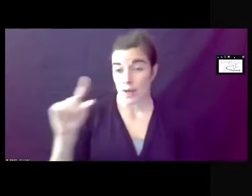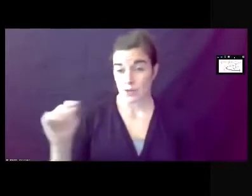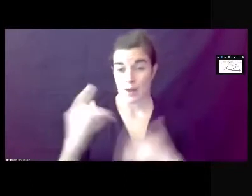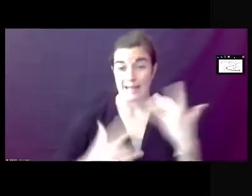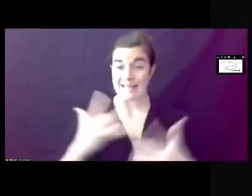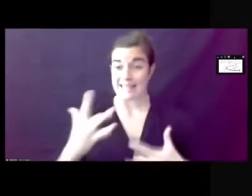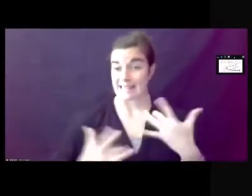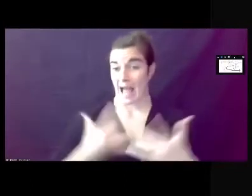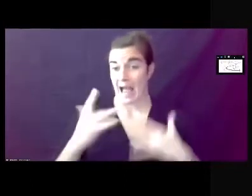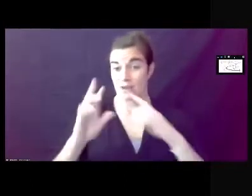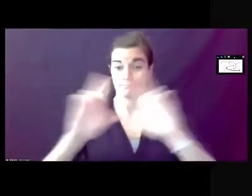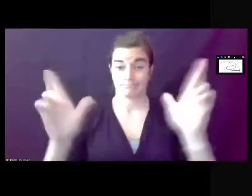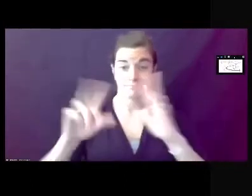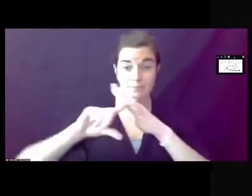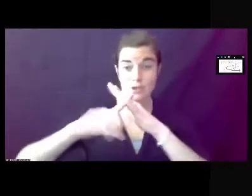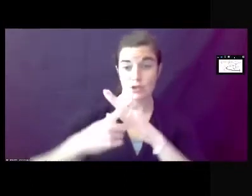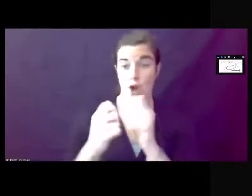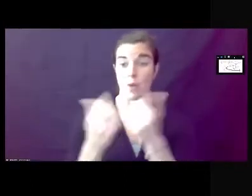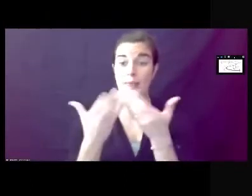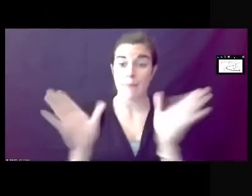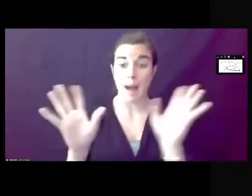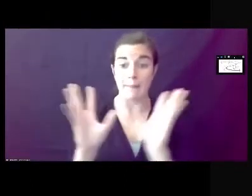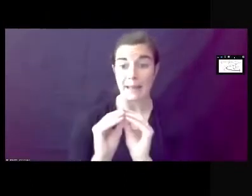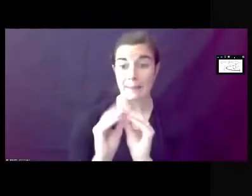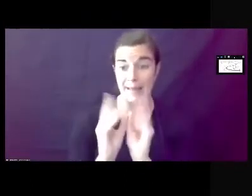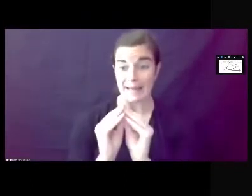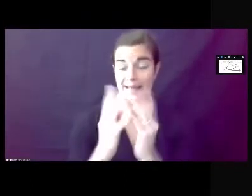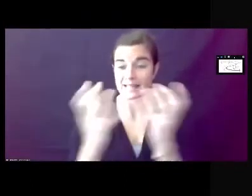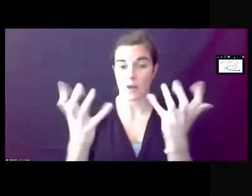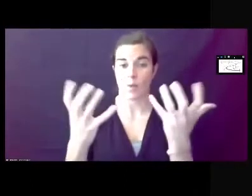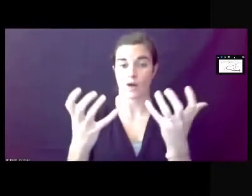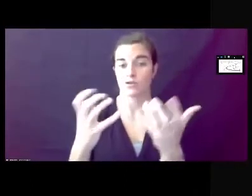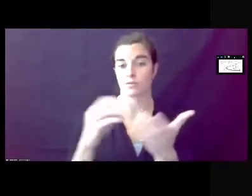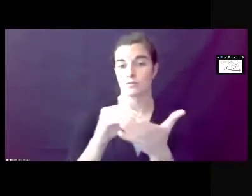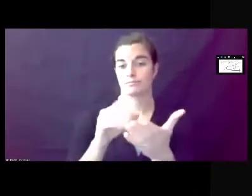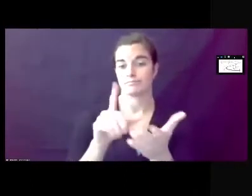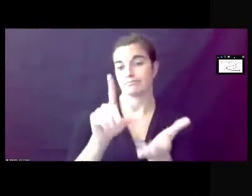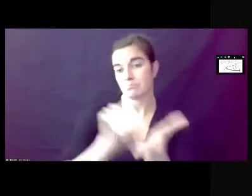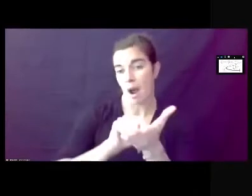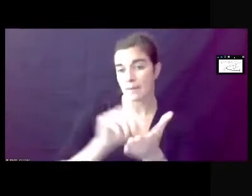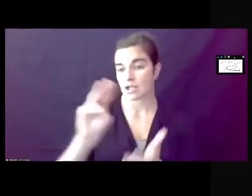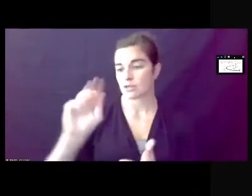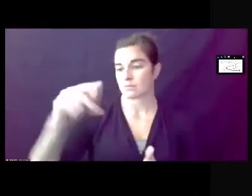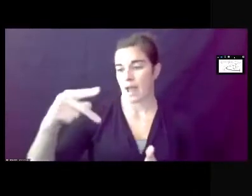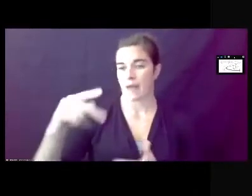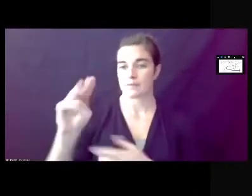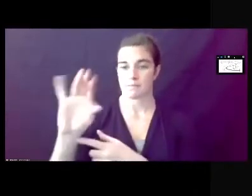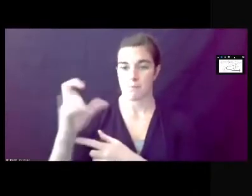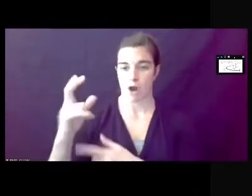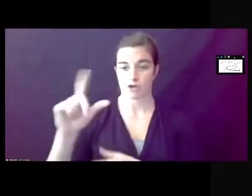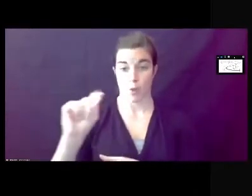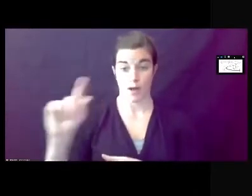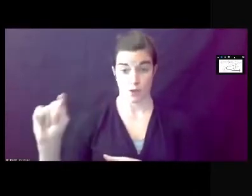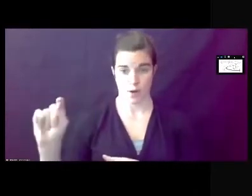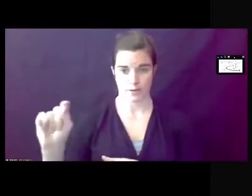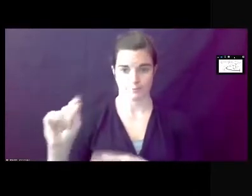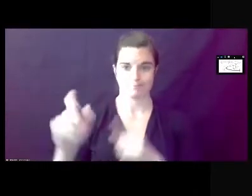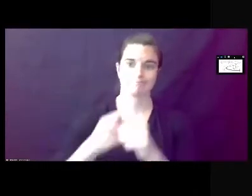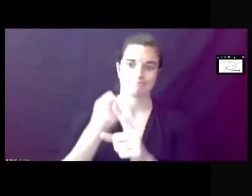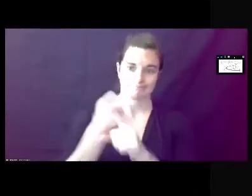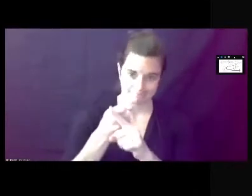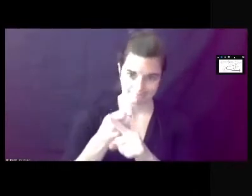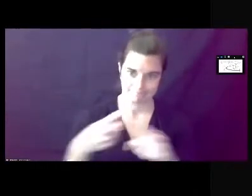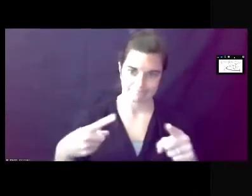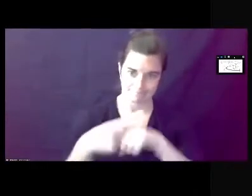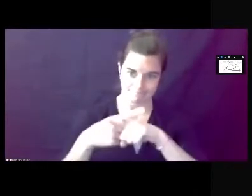about getting started with some public meetings and published those maps in March of 2020, which was of course impacted by the